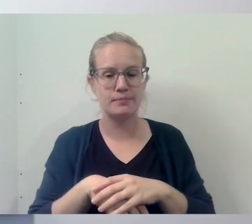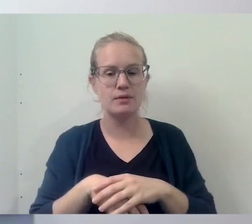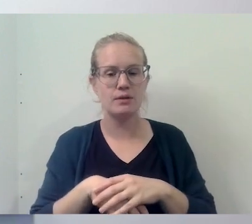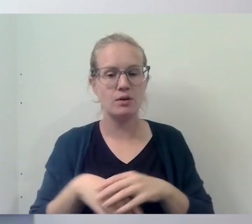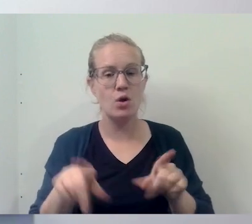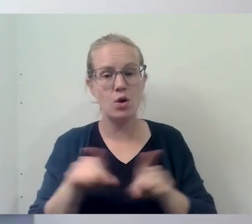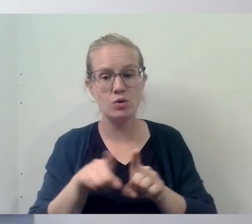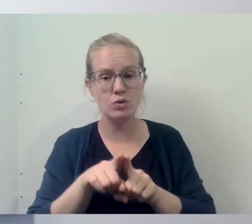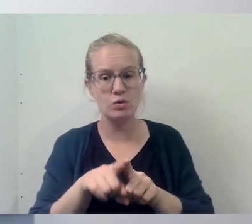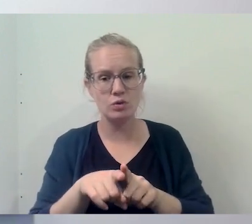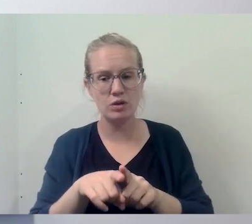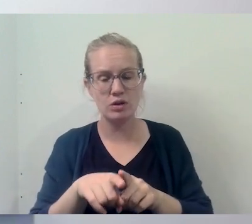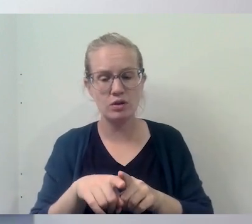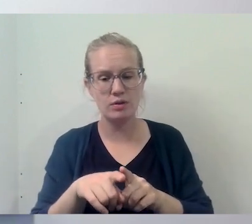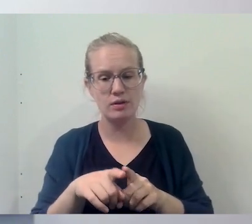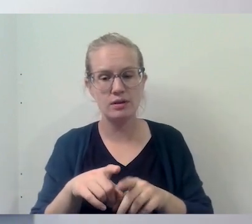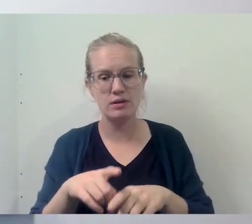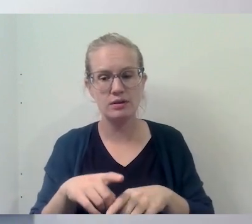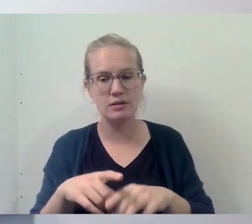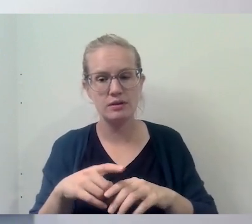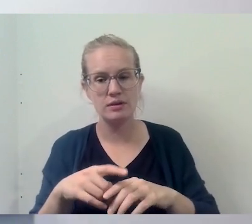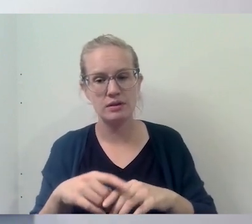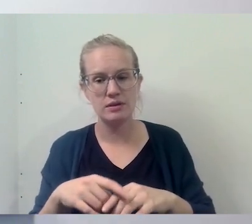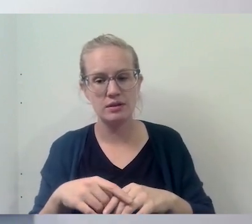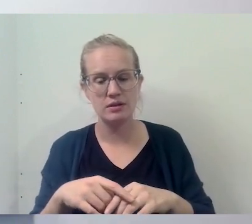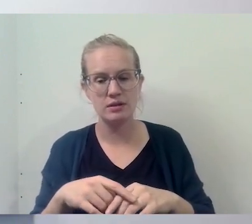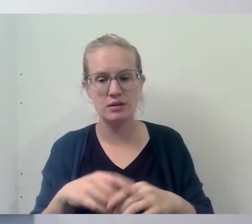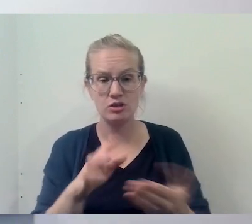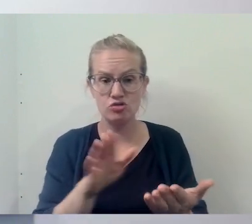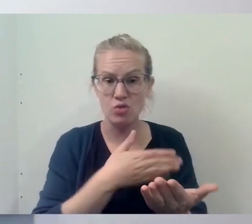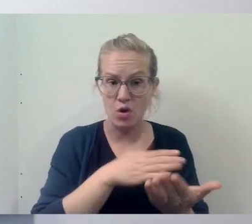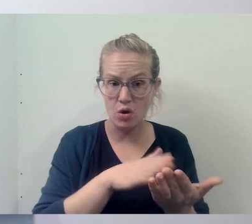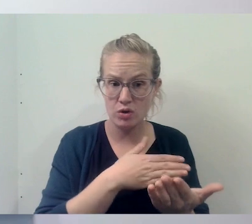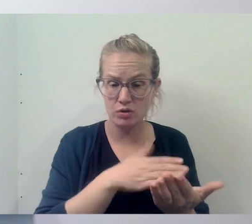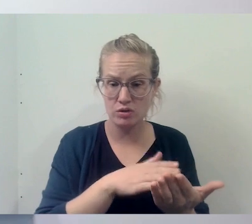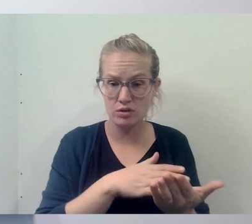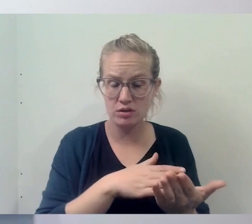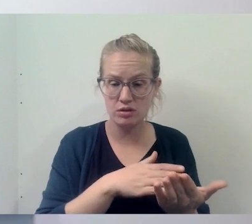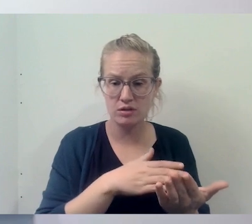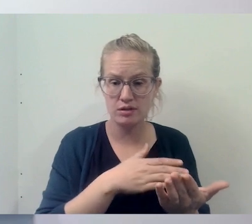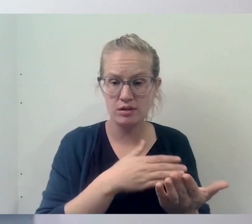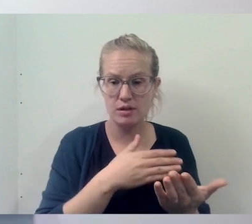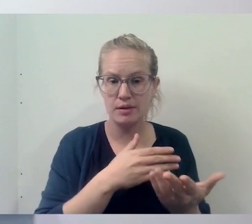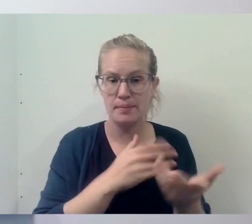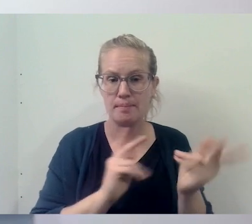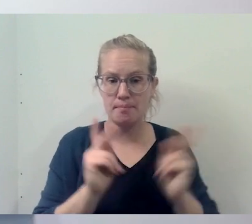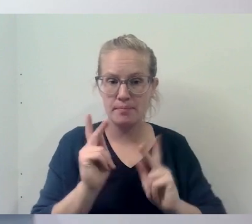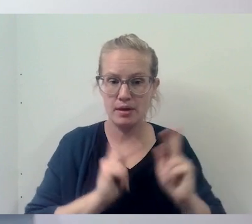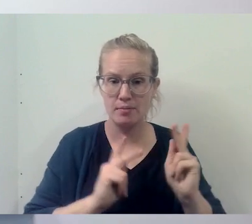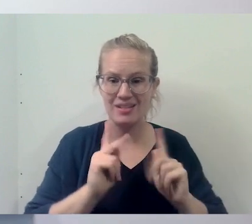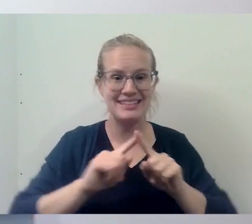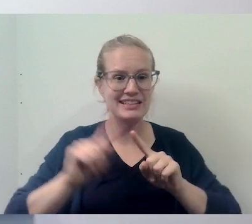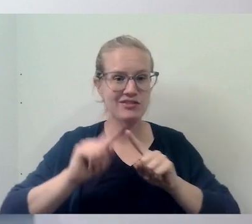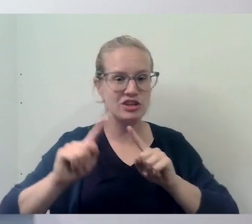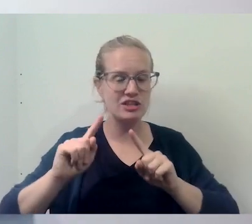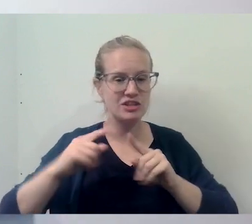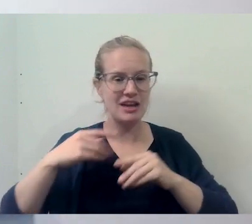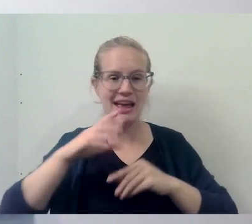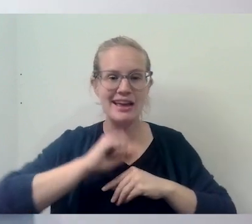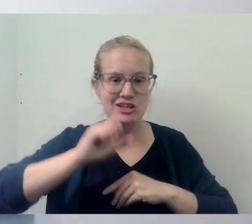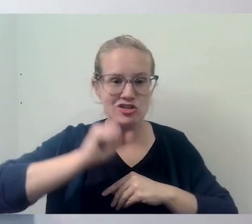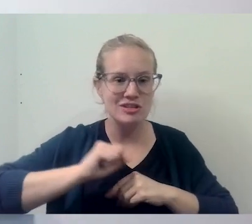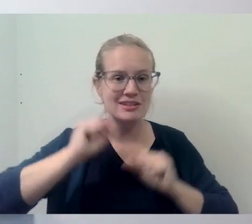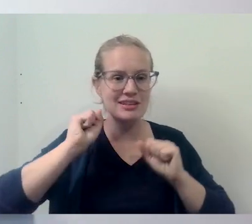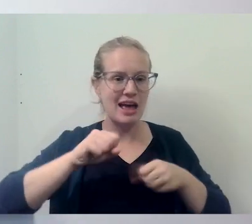the size of the times as well, having songs that can also, that people of different generations can